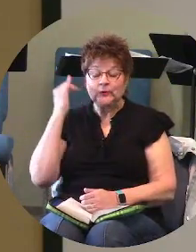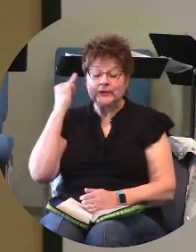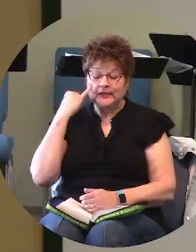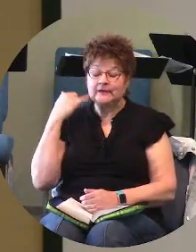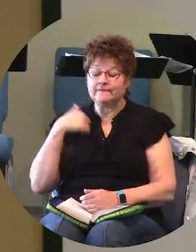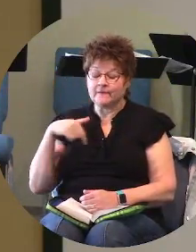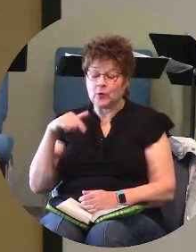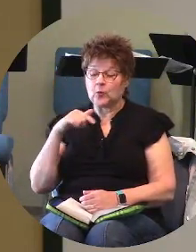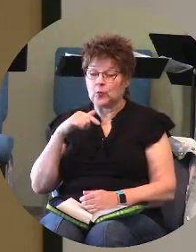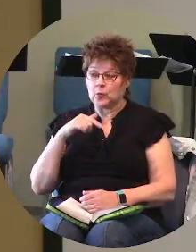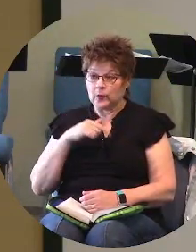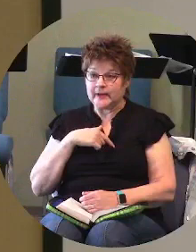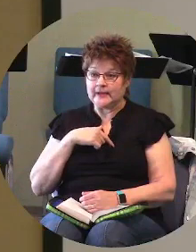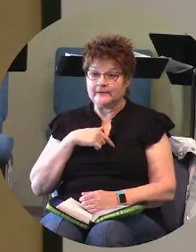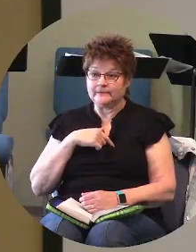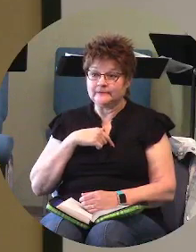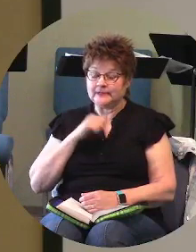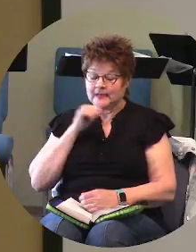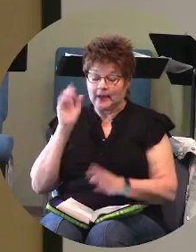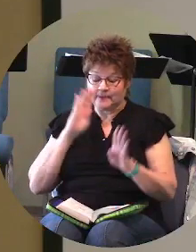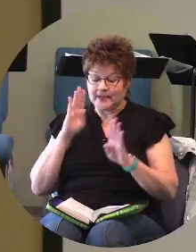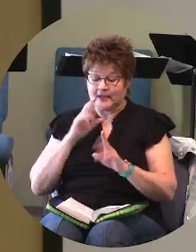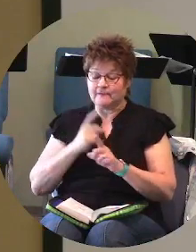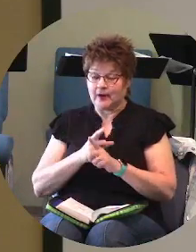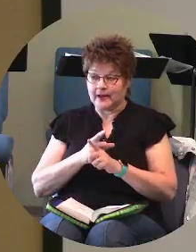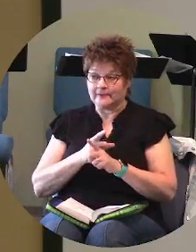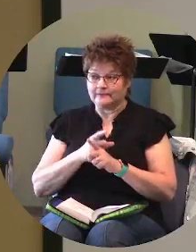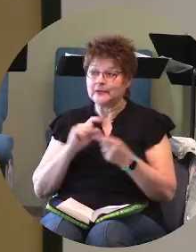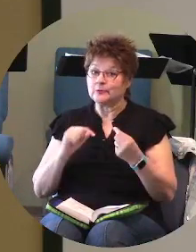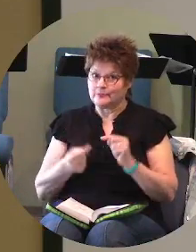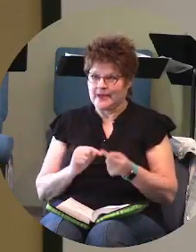misbehaved it hurt